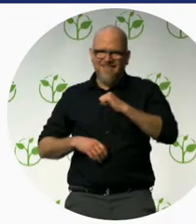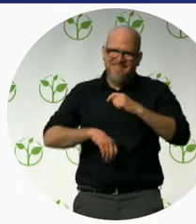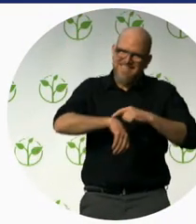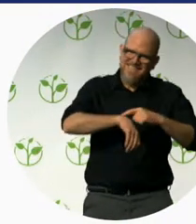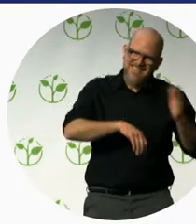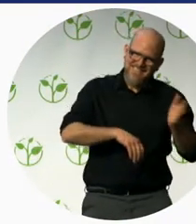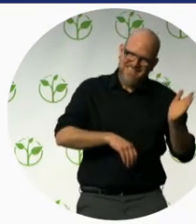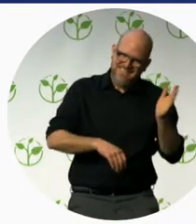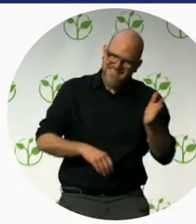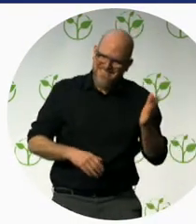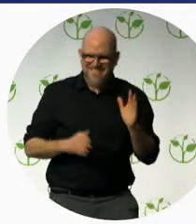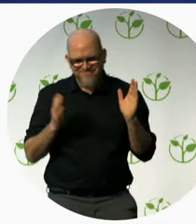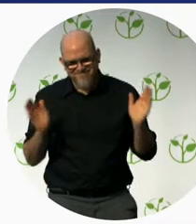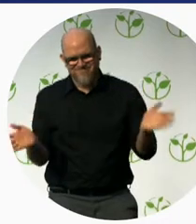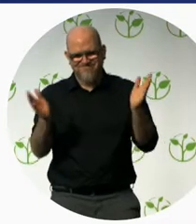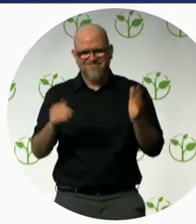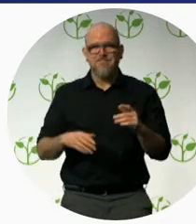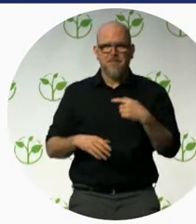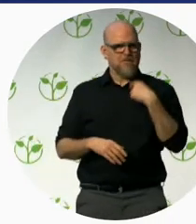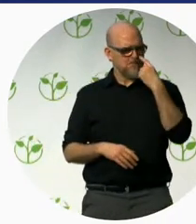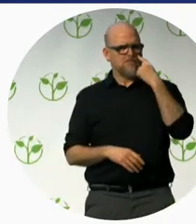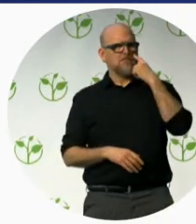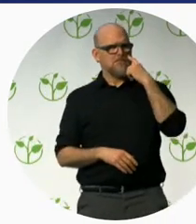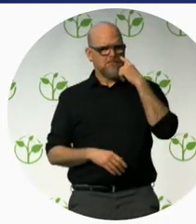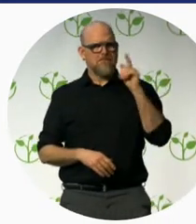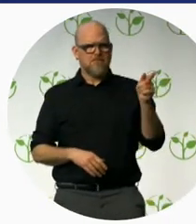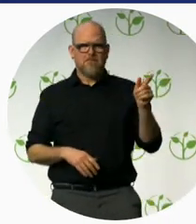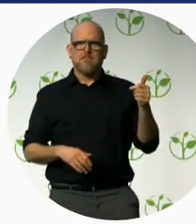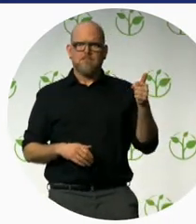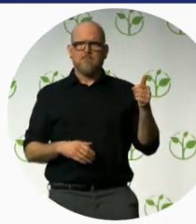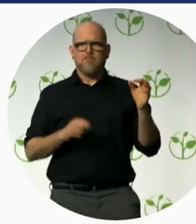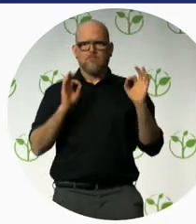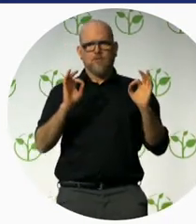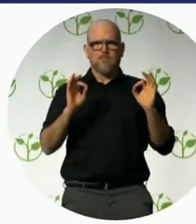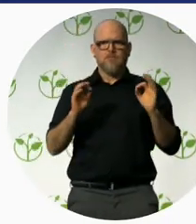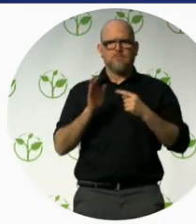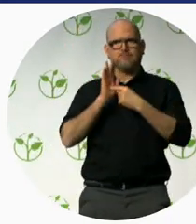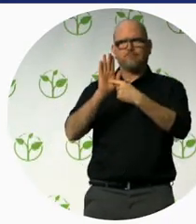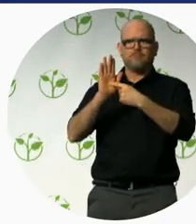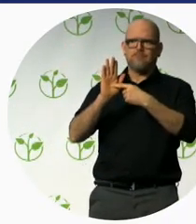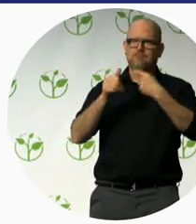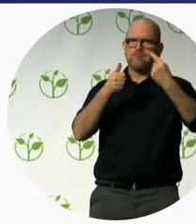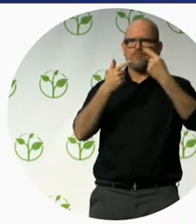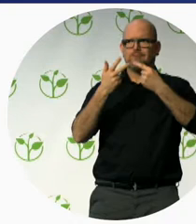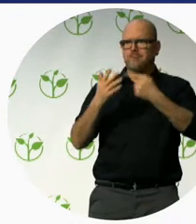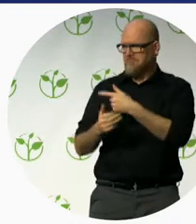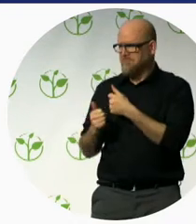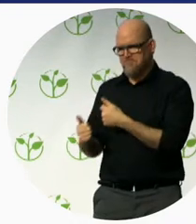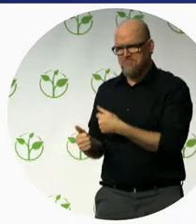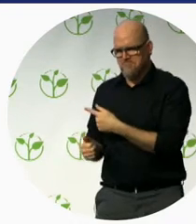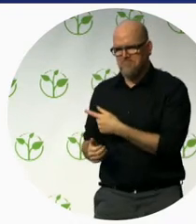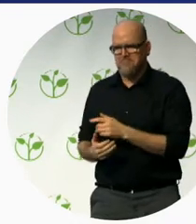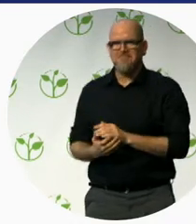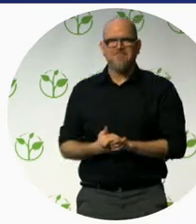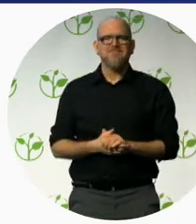as much as any other person in the panel, but you've expressed very well how everybody who is engaged in tourism can